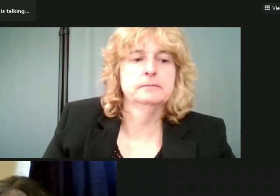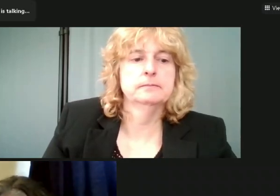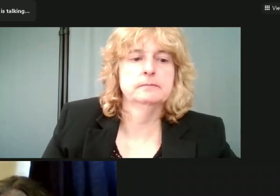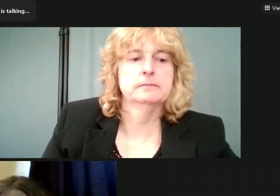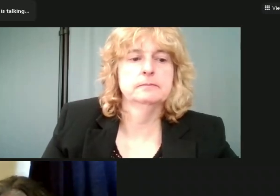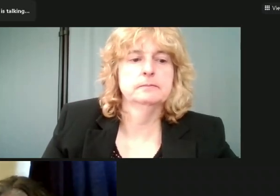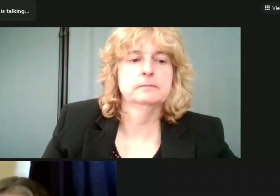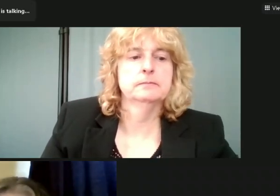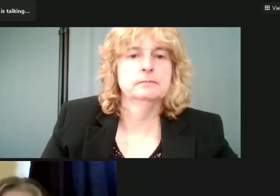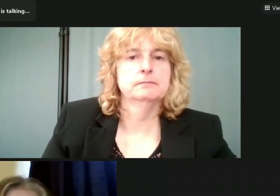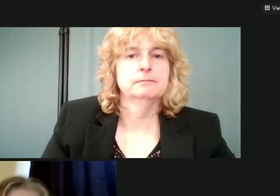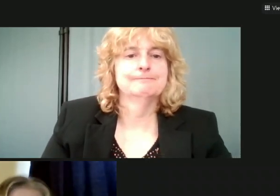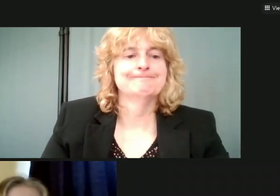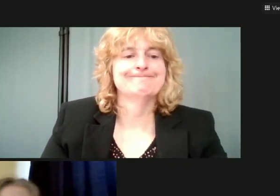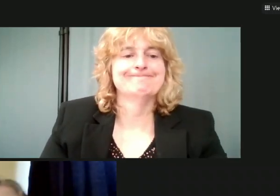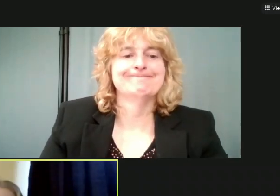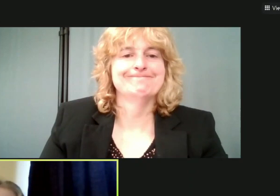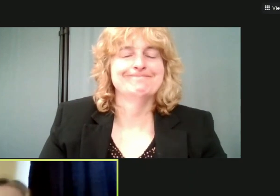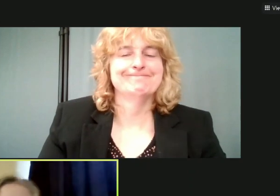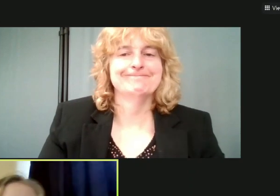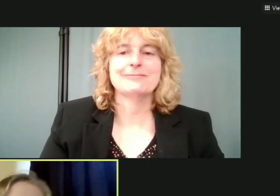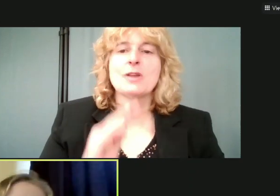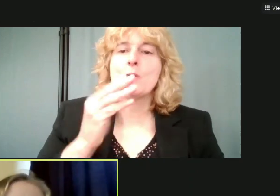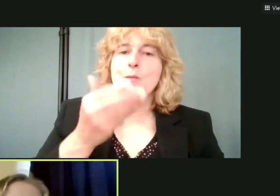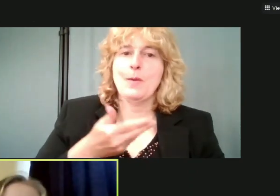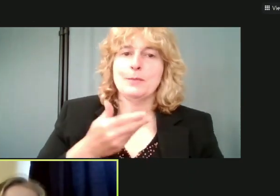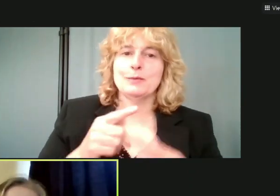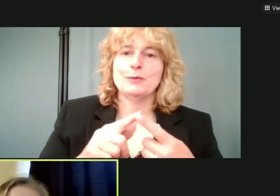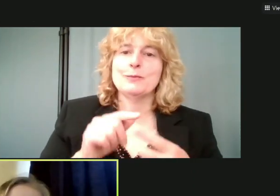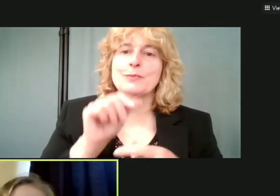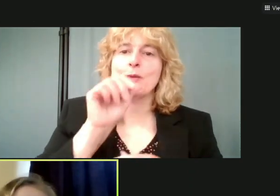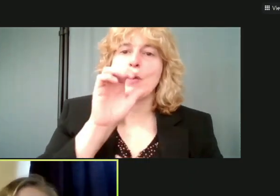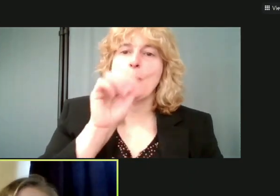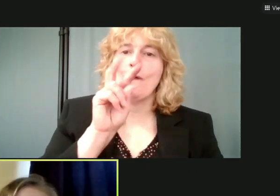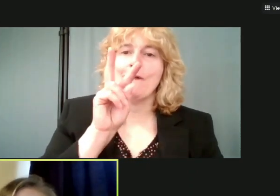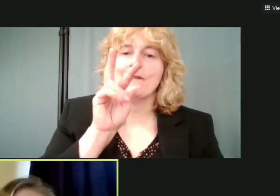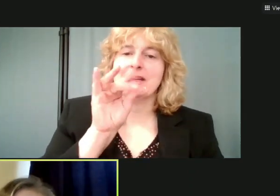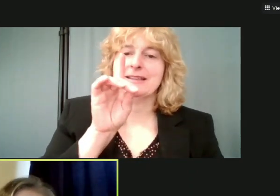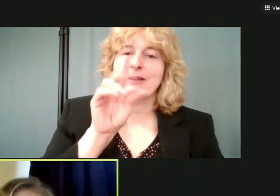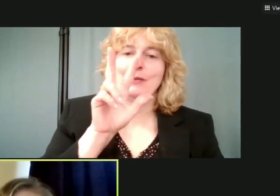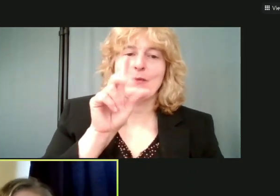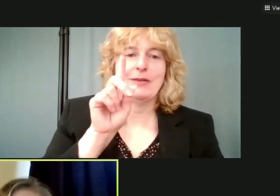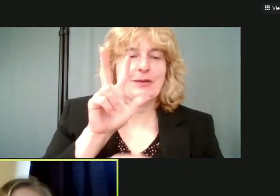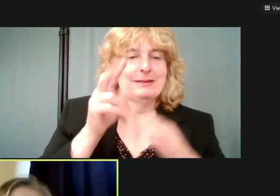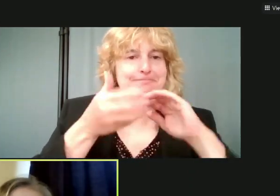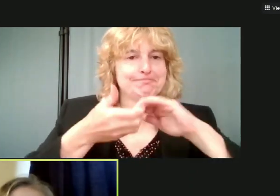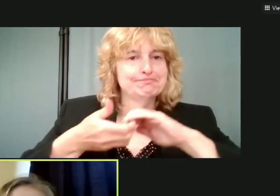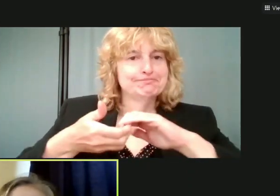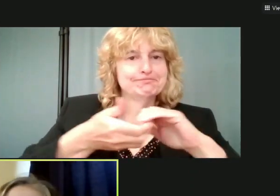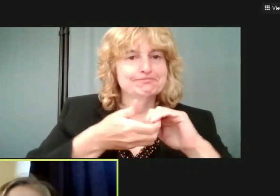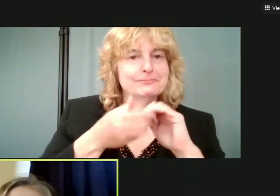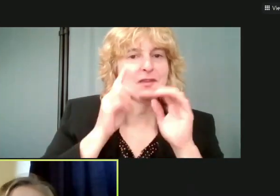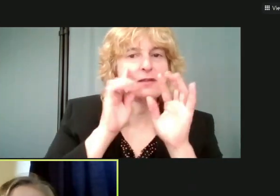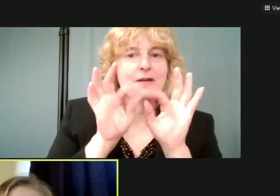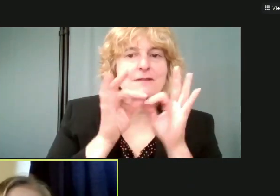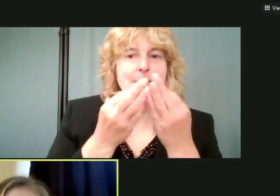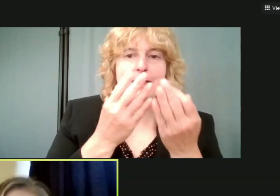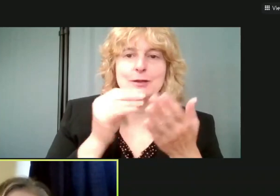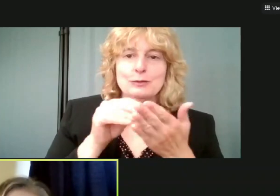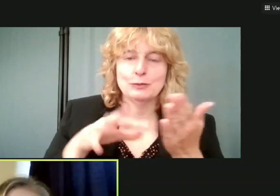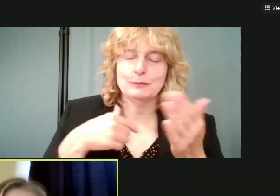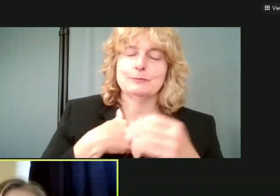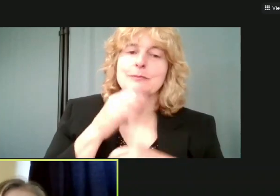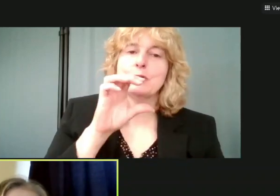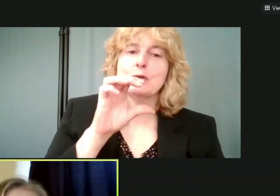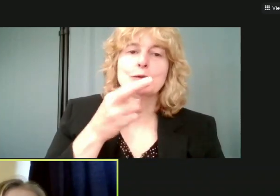All right, we're live. Welcome to the COVID-313 Coalition for Families and Students. I'm Christine Bell. I'm so